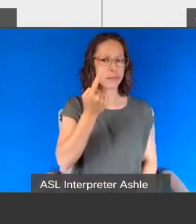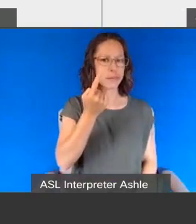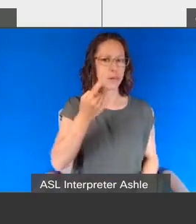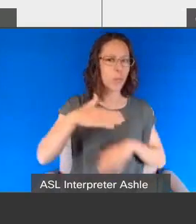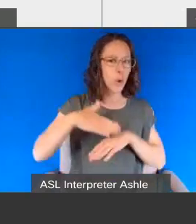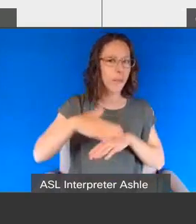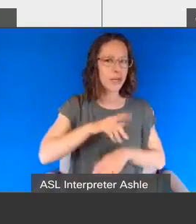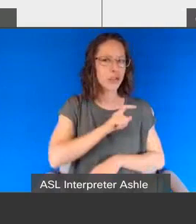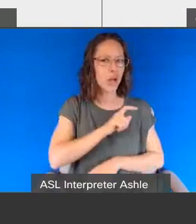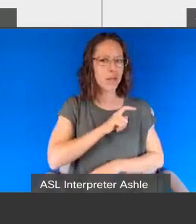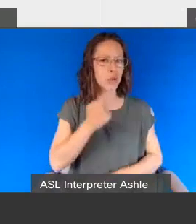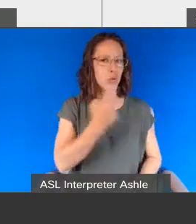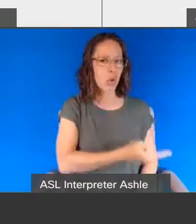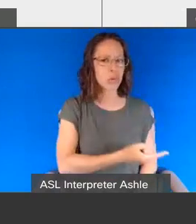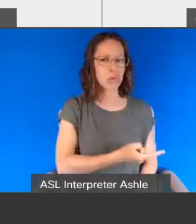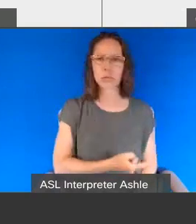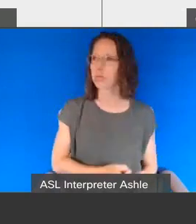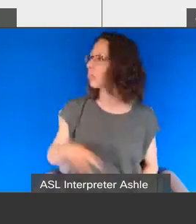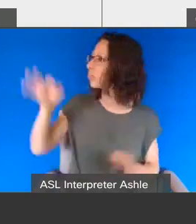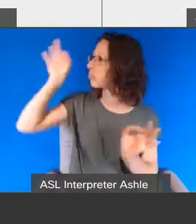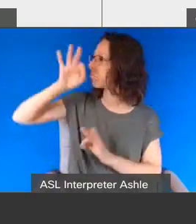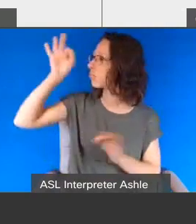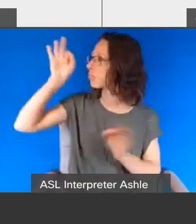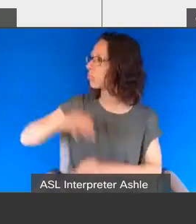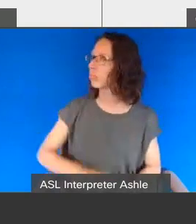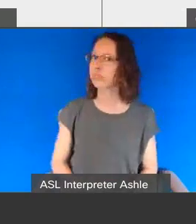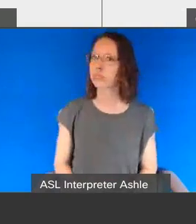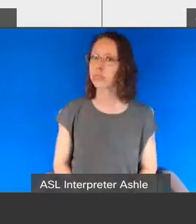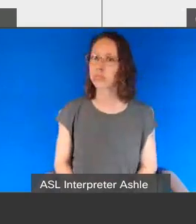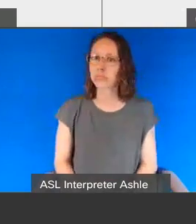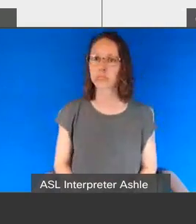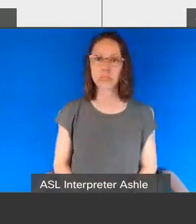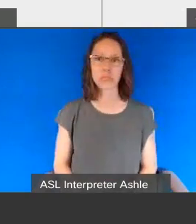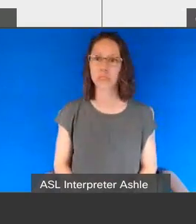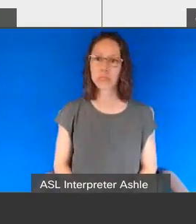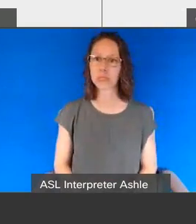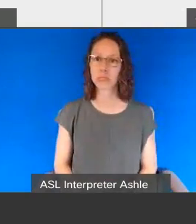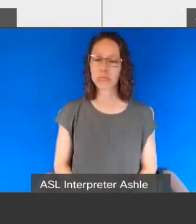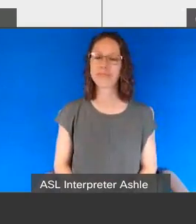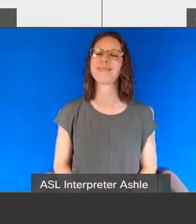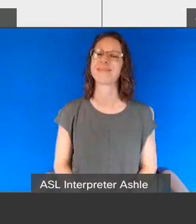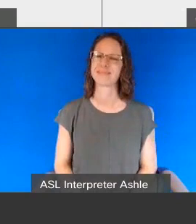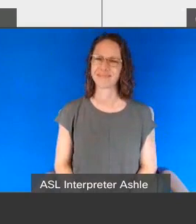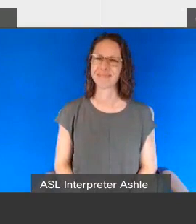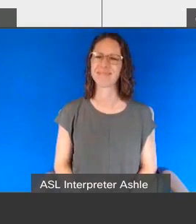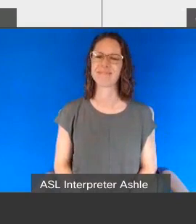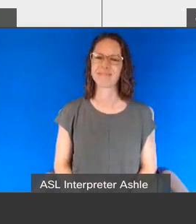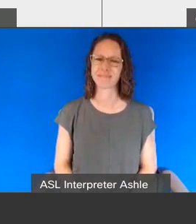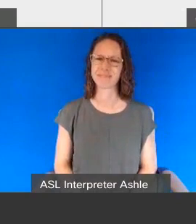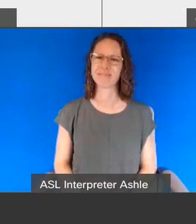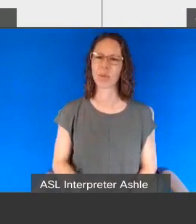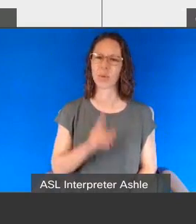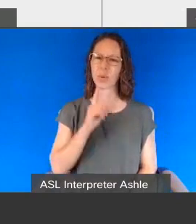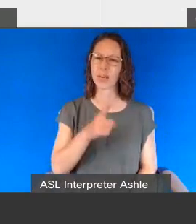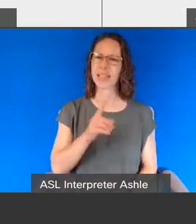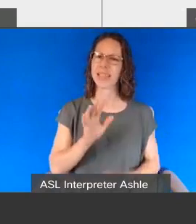officer was telling him and it turned out he had no clue and that it is a very sobering video